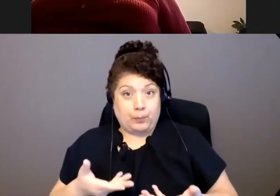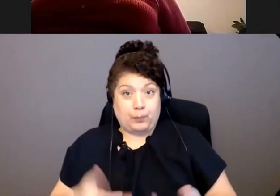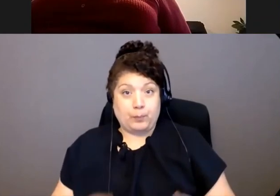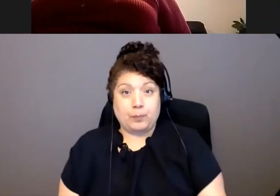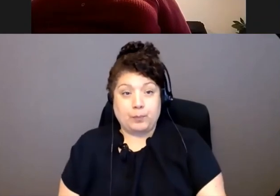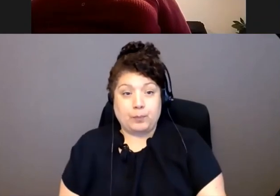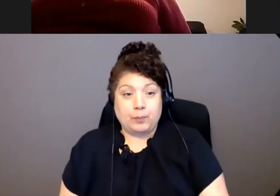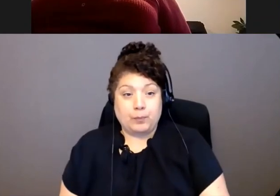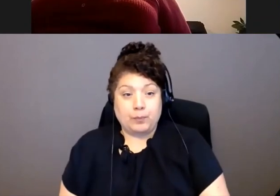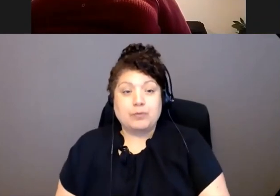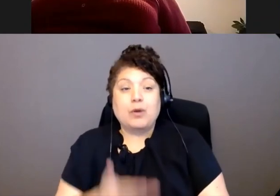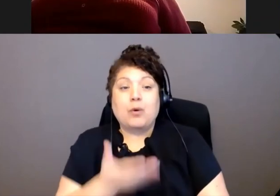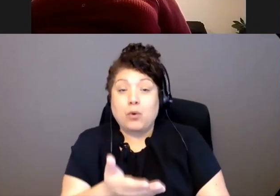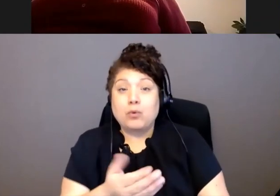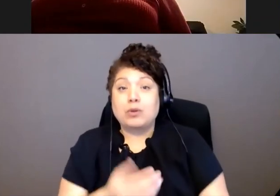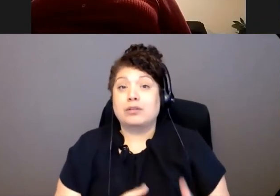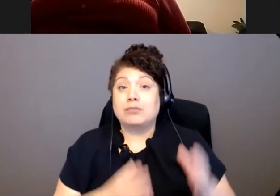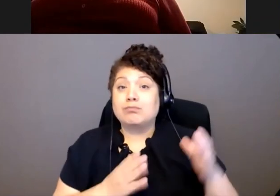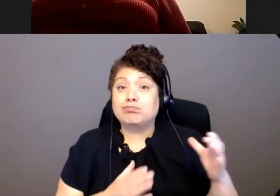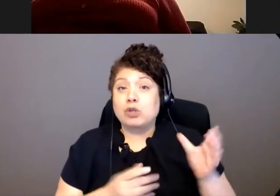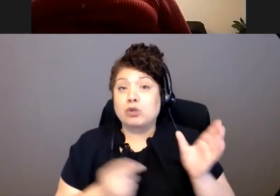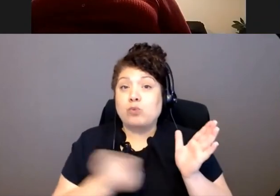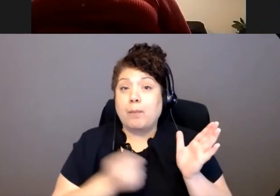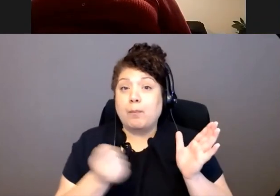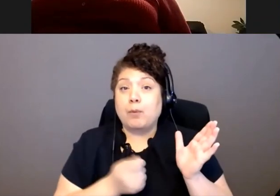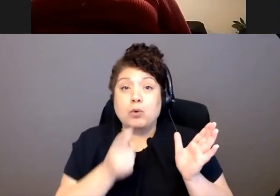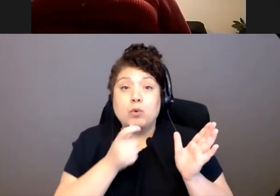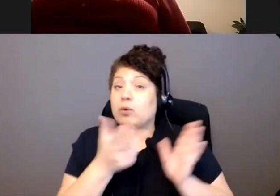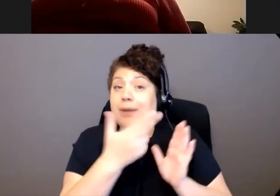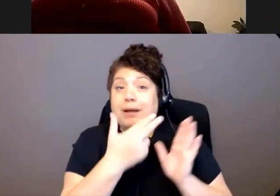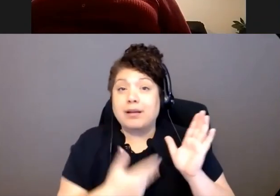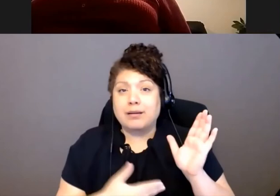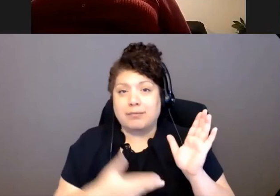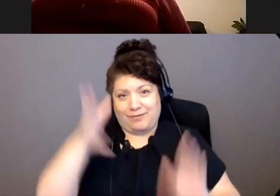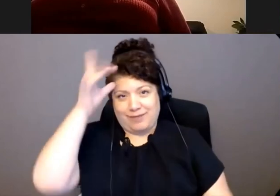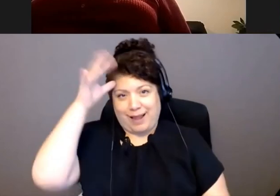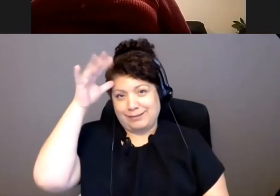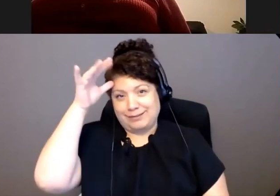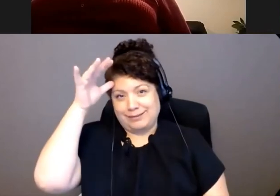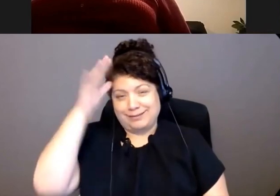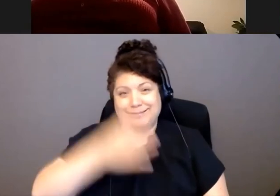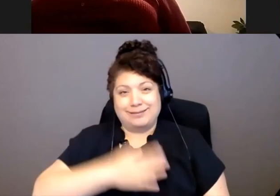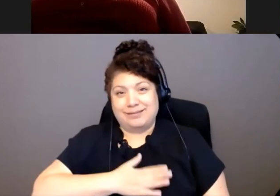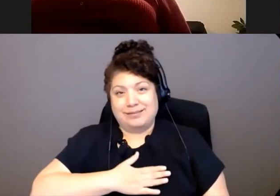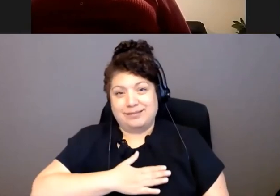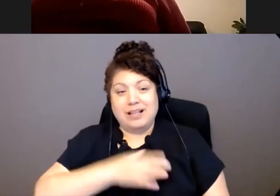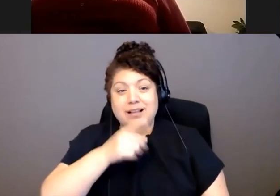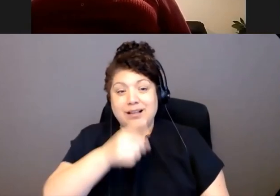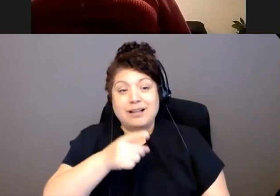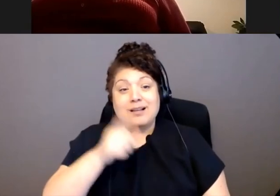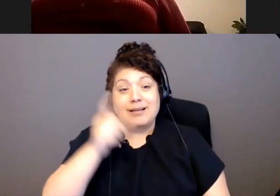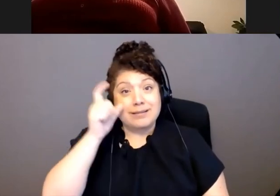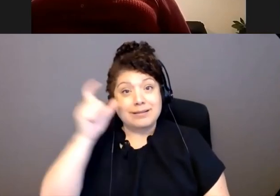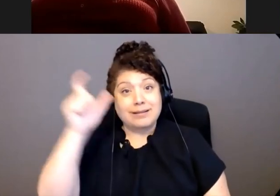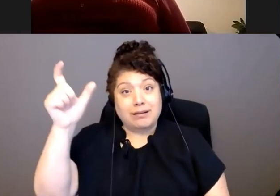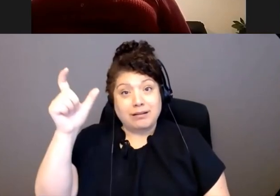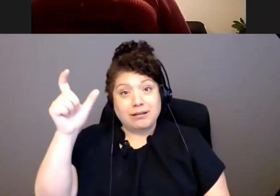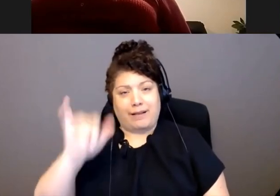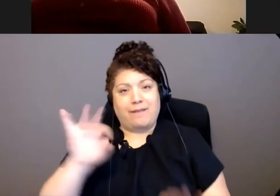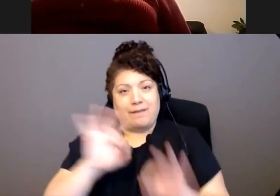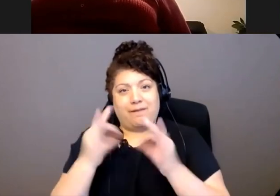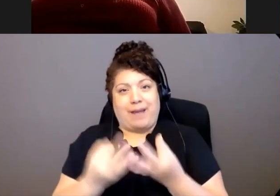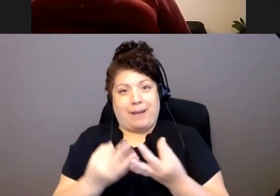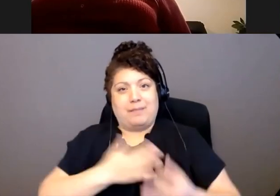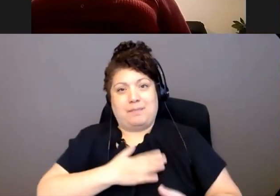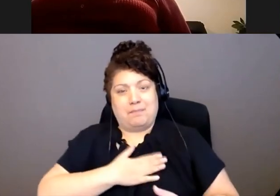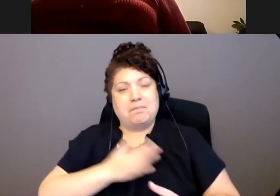Oh, and I have my drum, which was painted by my dad. It's got the sun on it, which is one of our family crests and then a whole